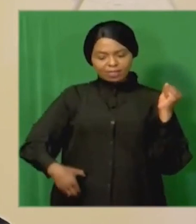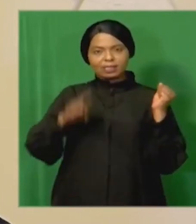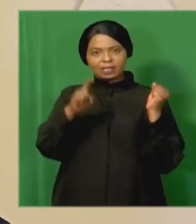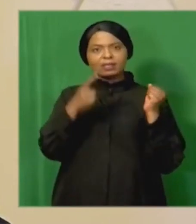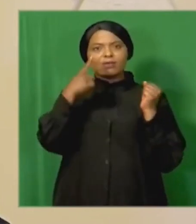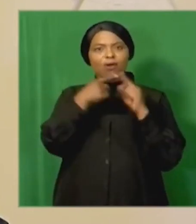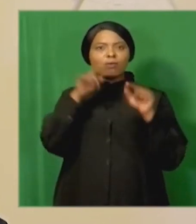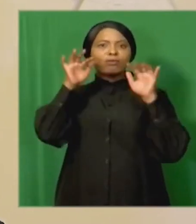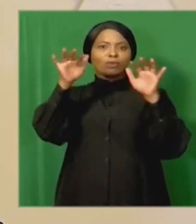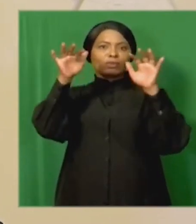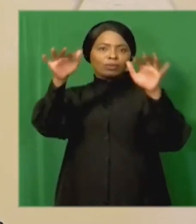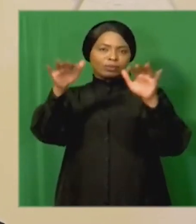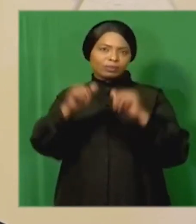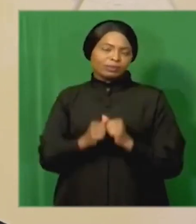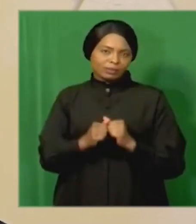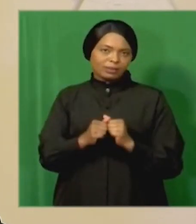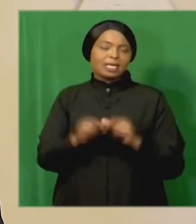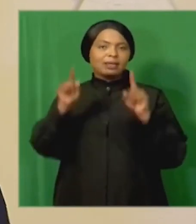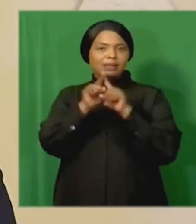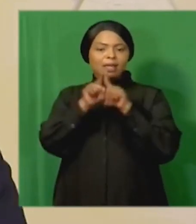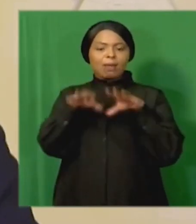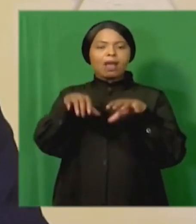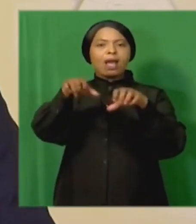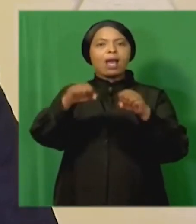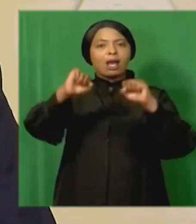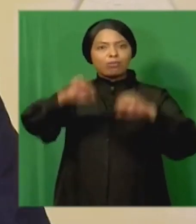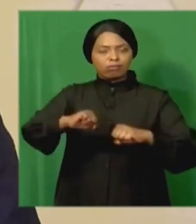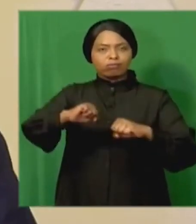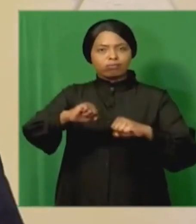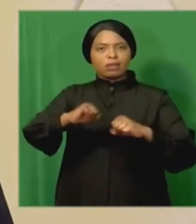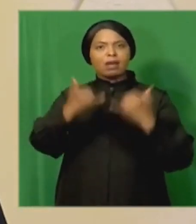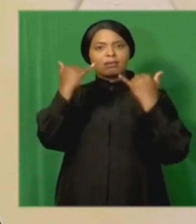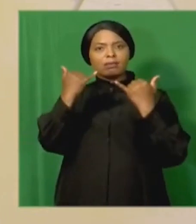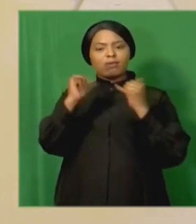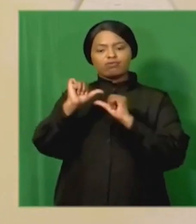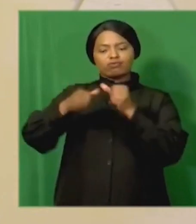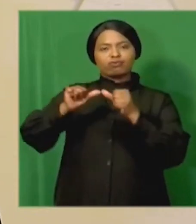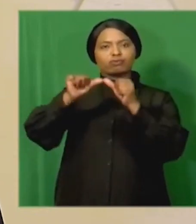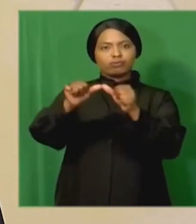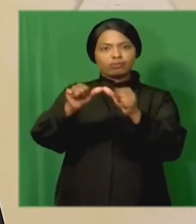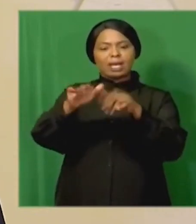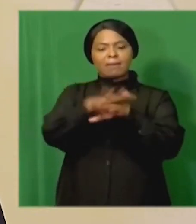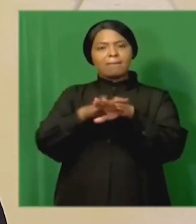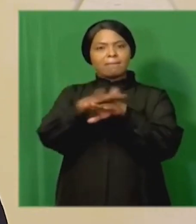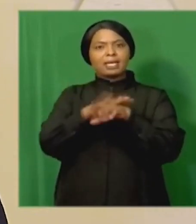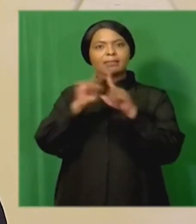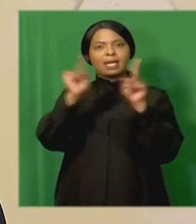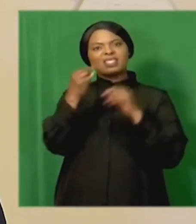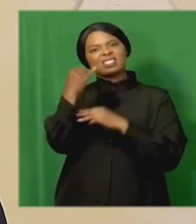population and the adoption of a constituency based but still